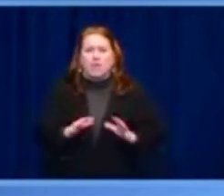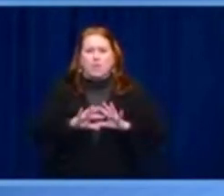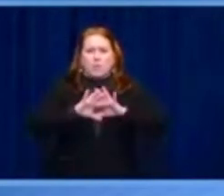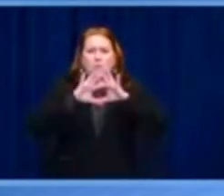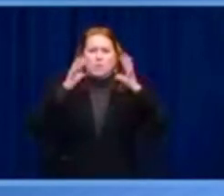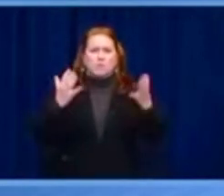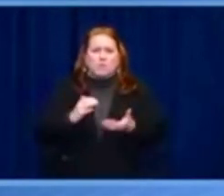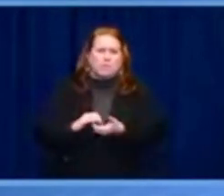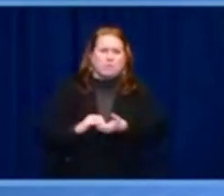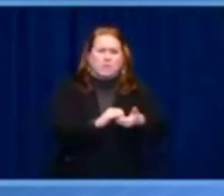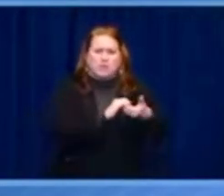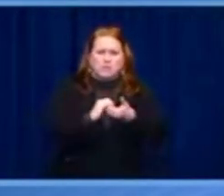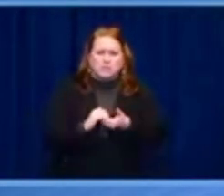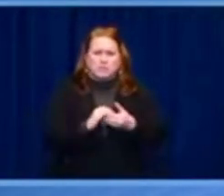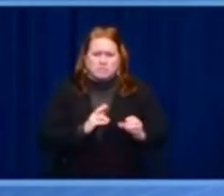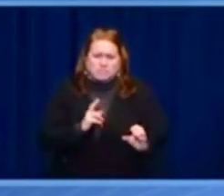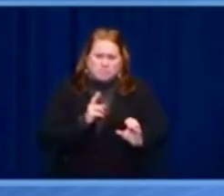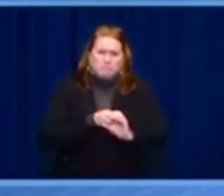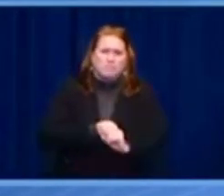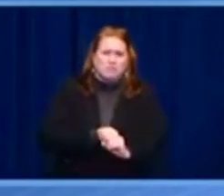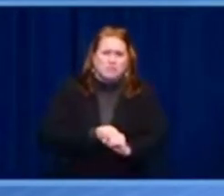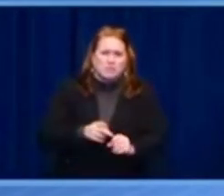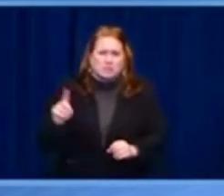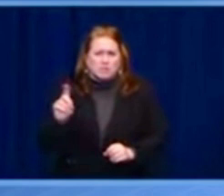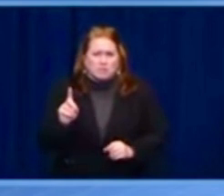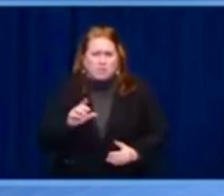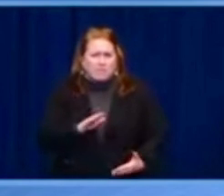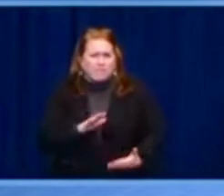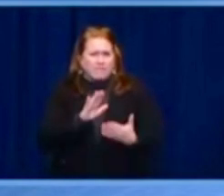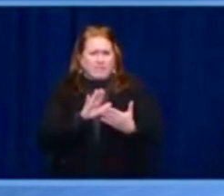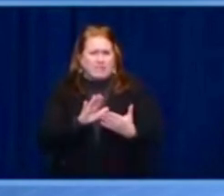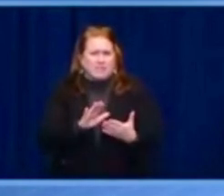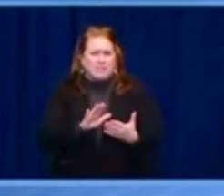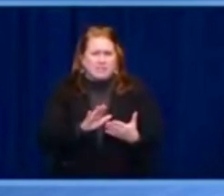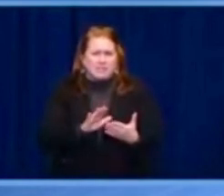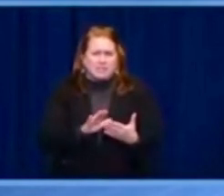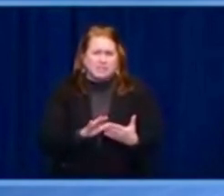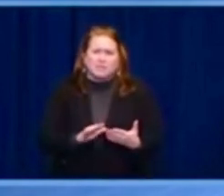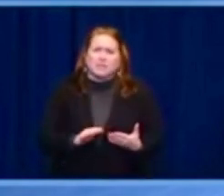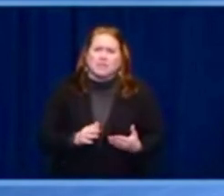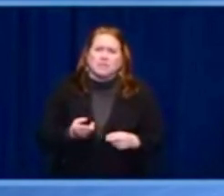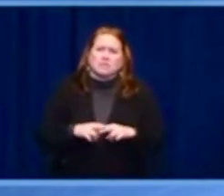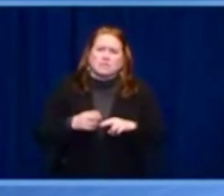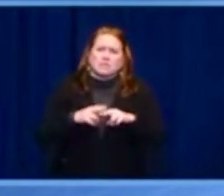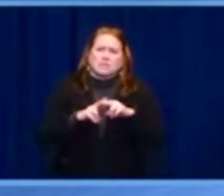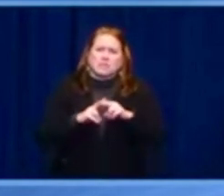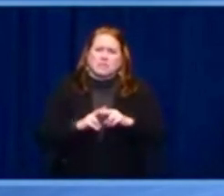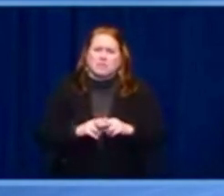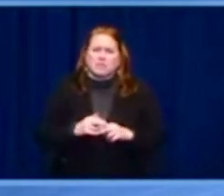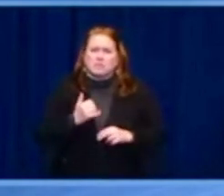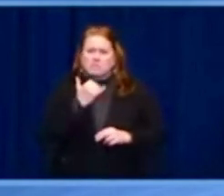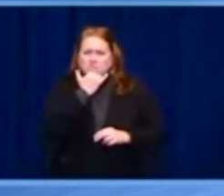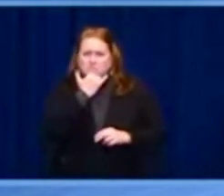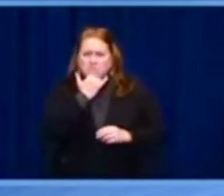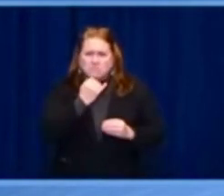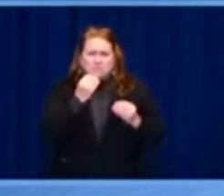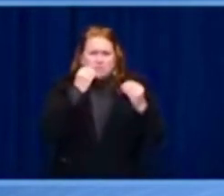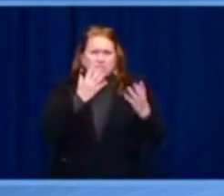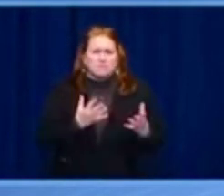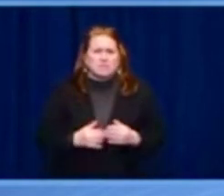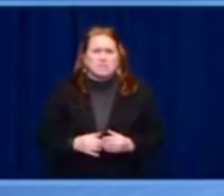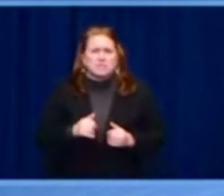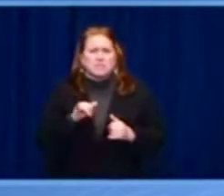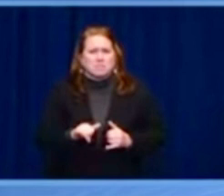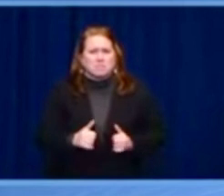radicalized on social media. In response, we launched a system to protect journalists if they face